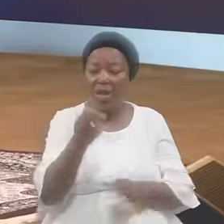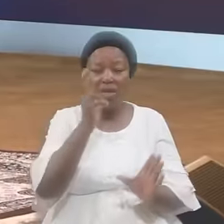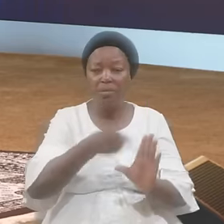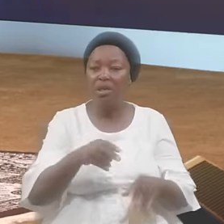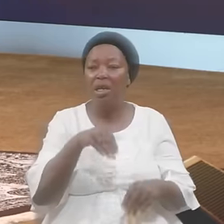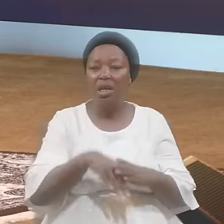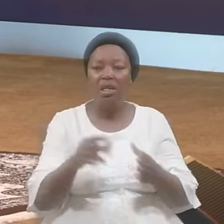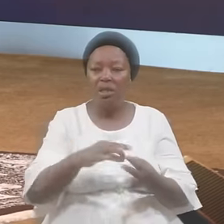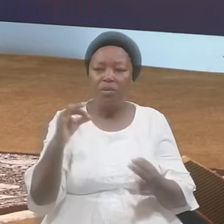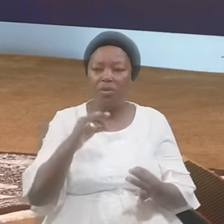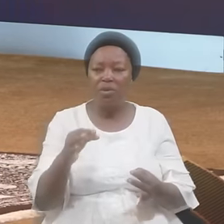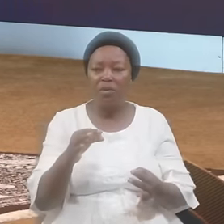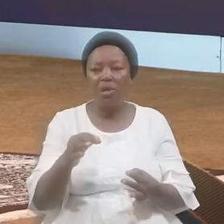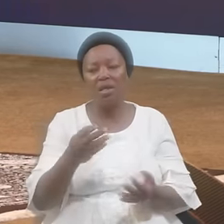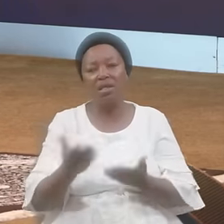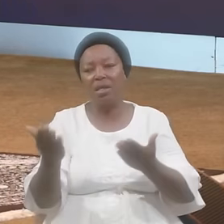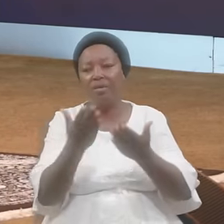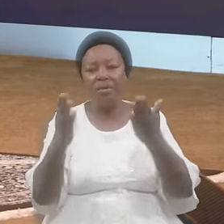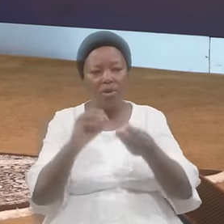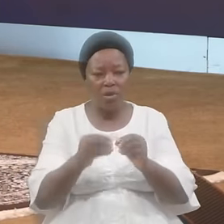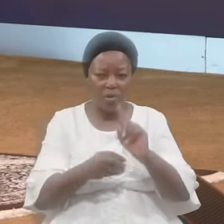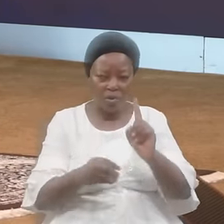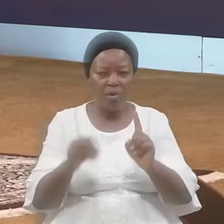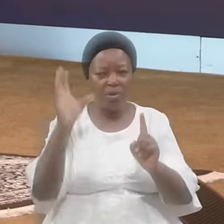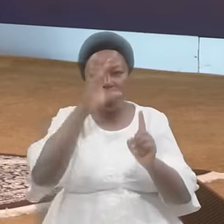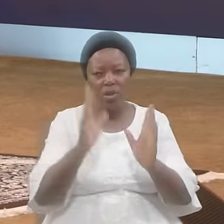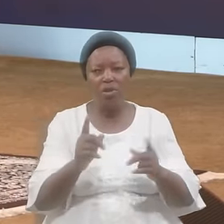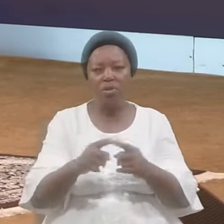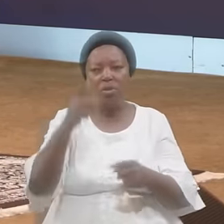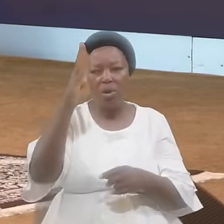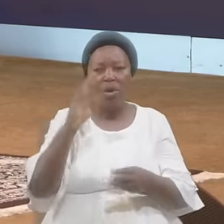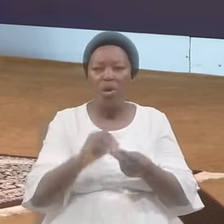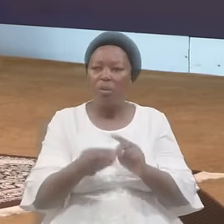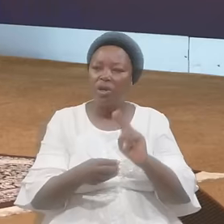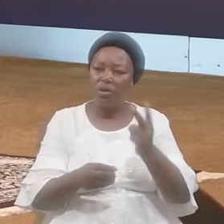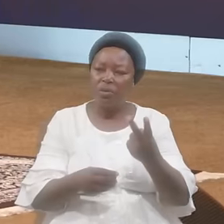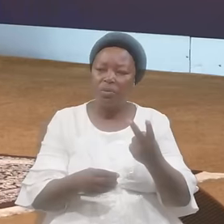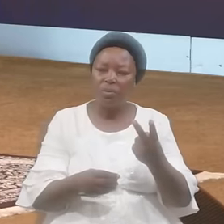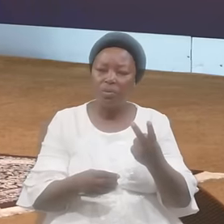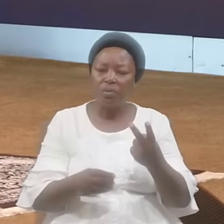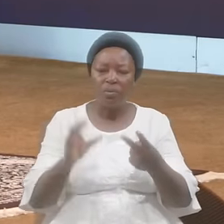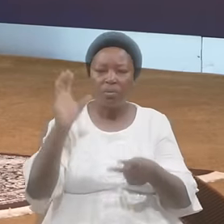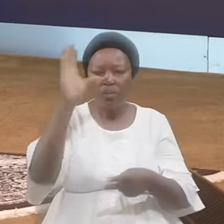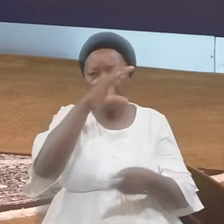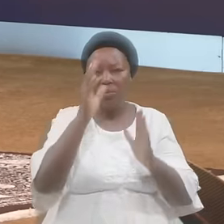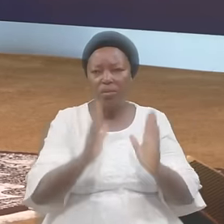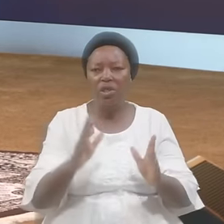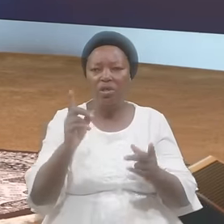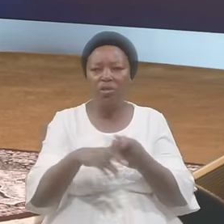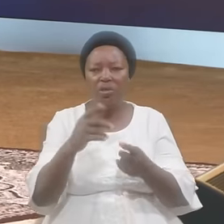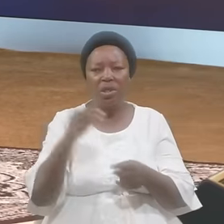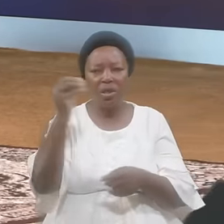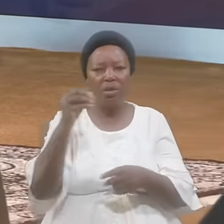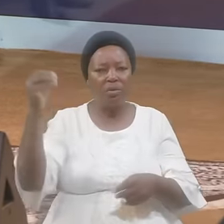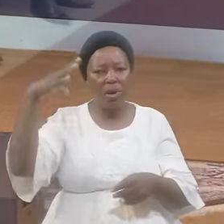In spiritual service Number one Strangers to God Number two Strangers to the grace Of